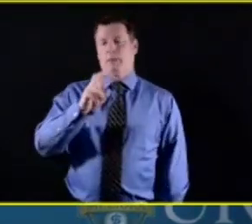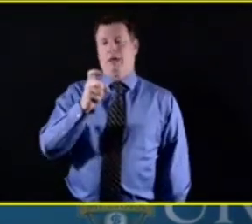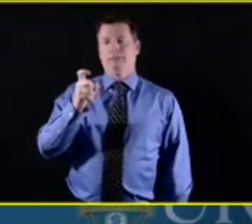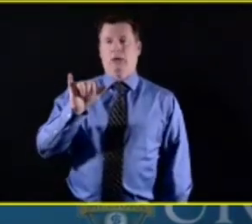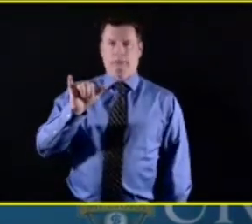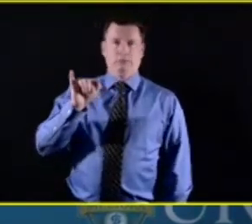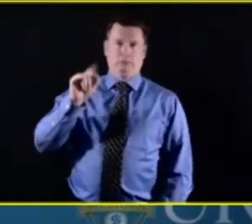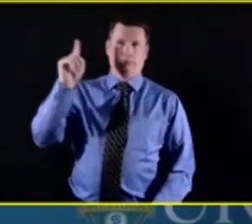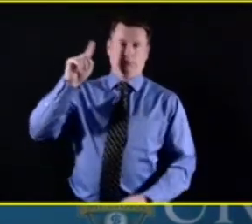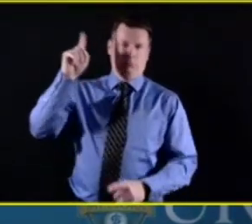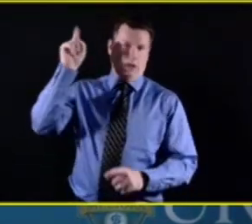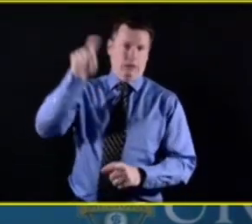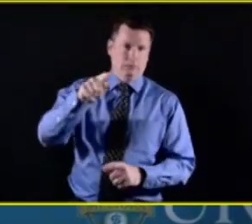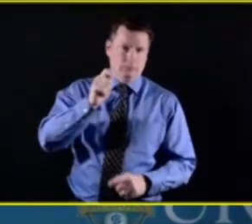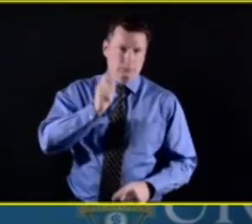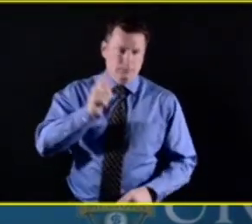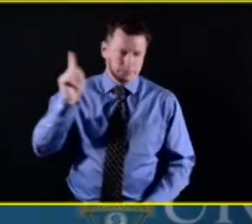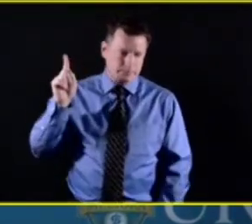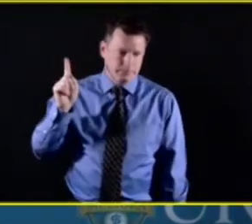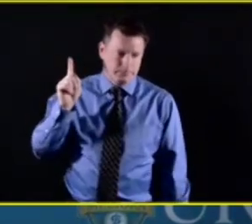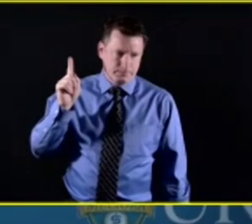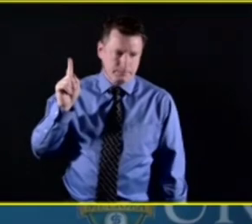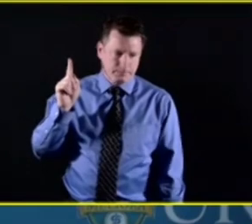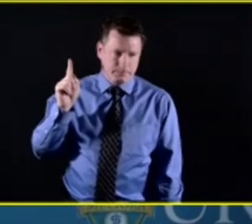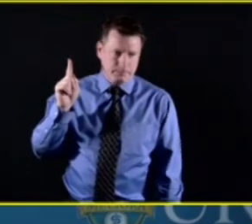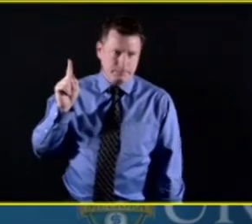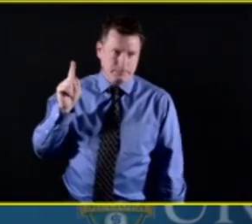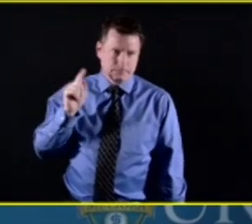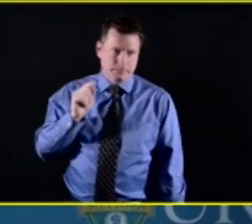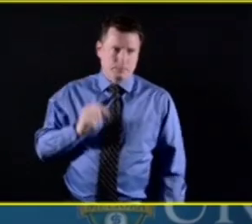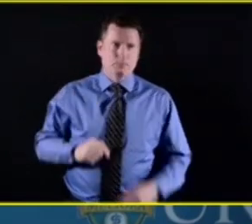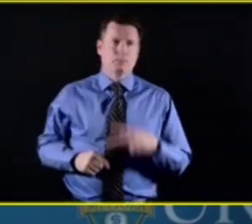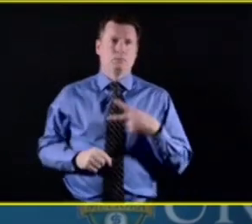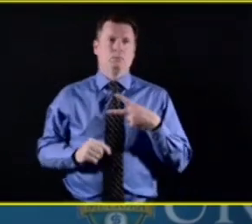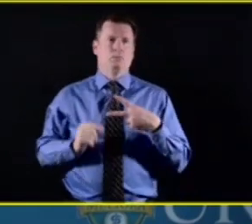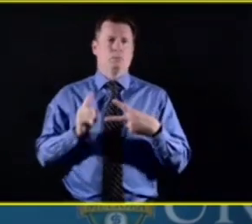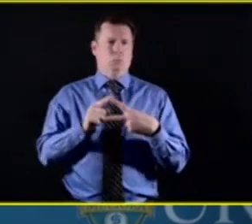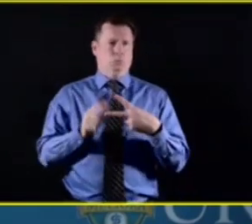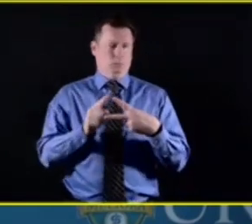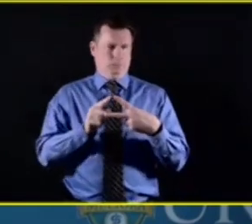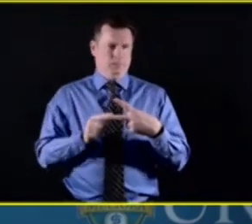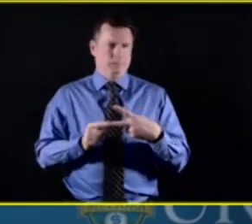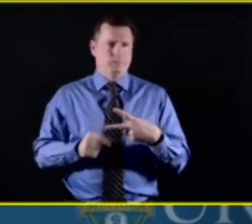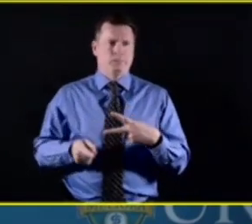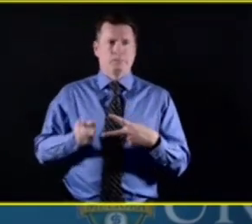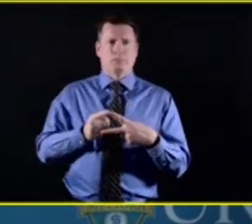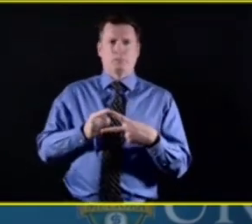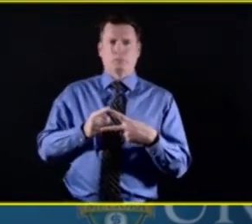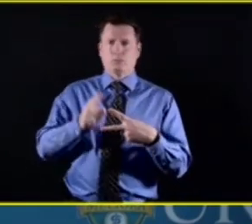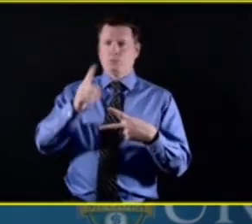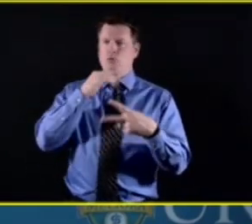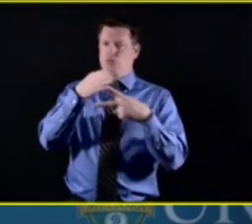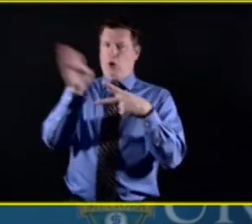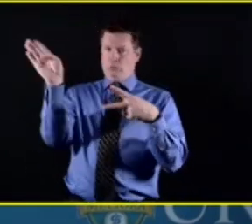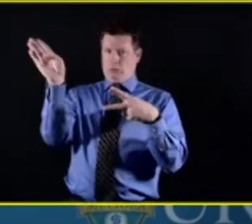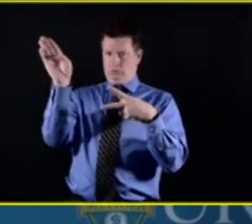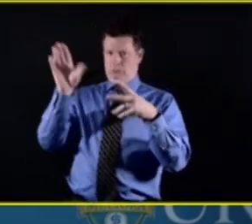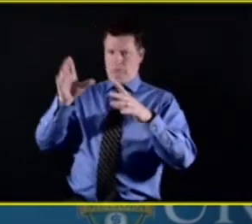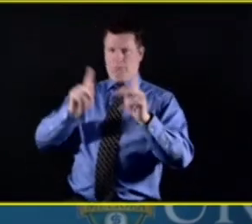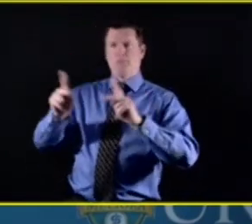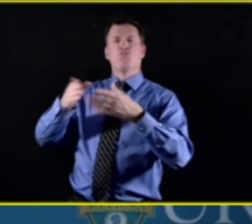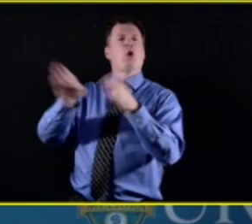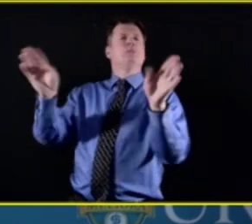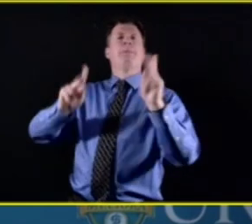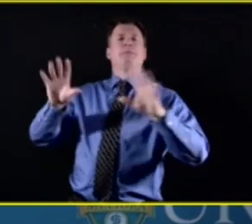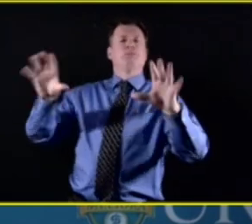and then also specifically in the population of people who don't have access to reliable internet or